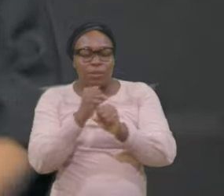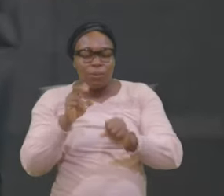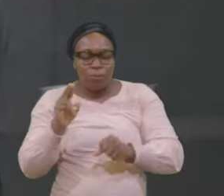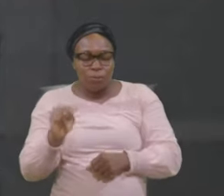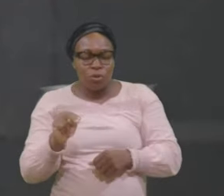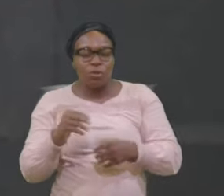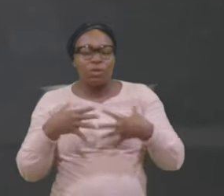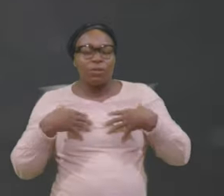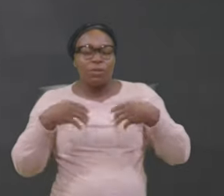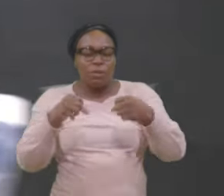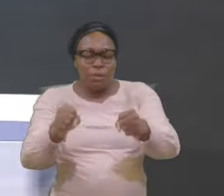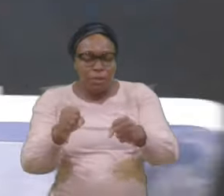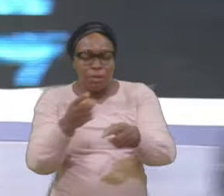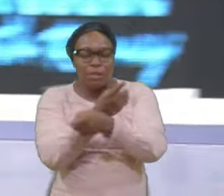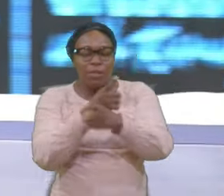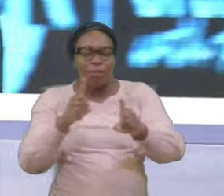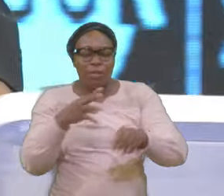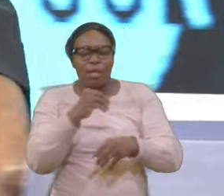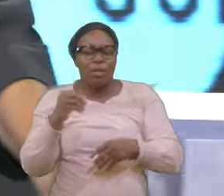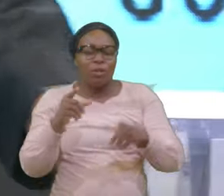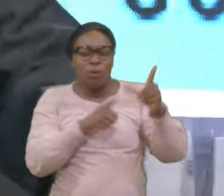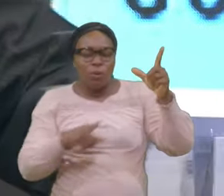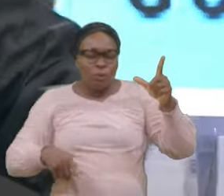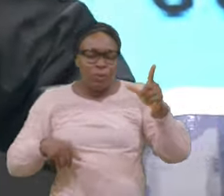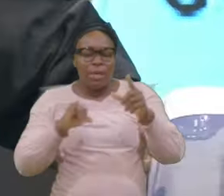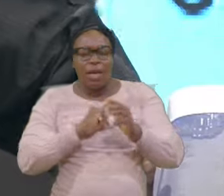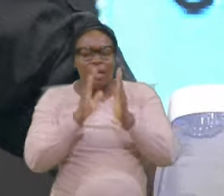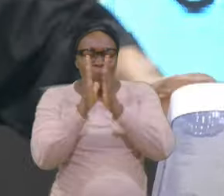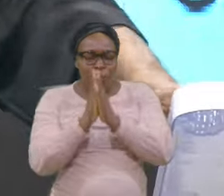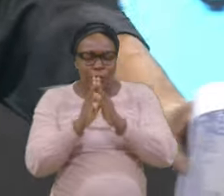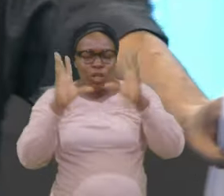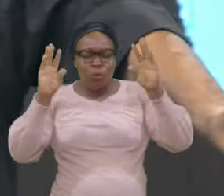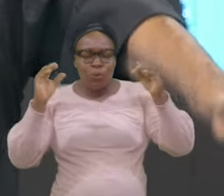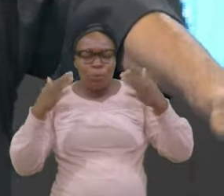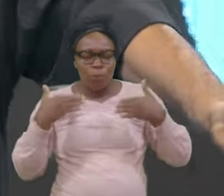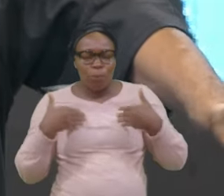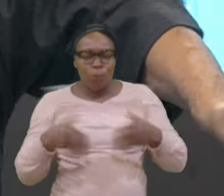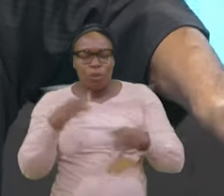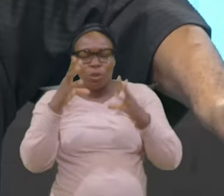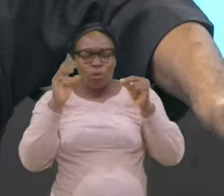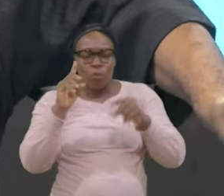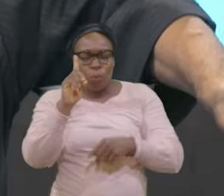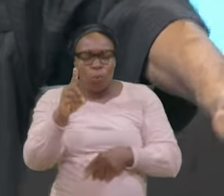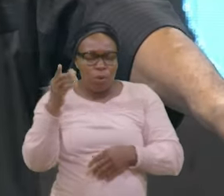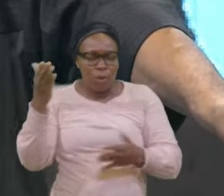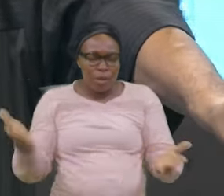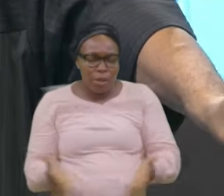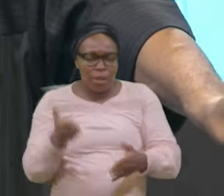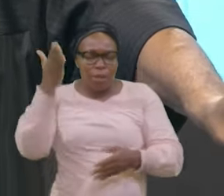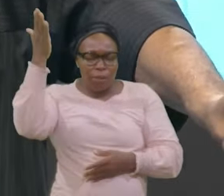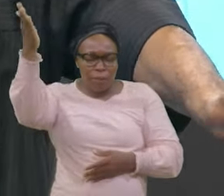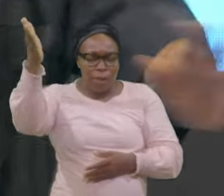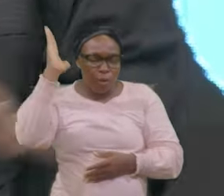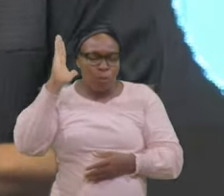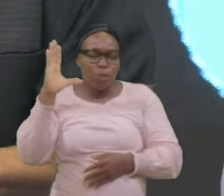deliverance And Lord, I pray no one here, no one there will miss it In